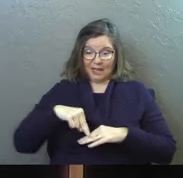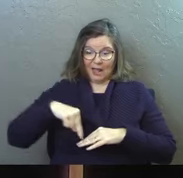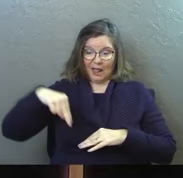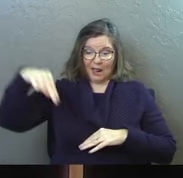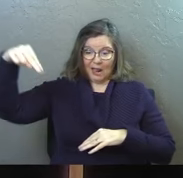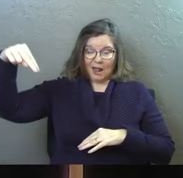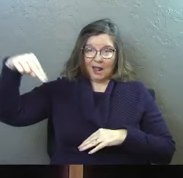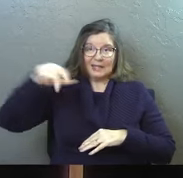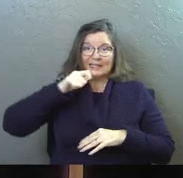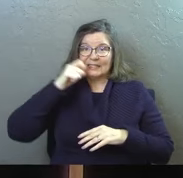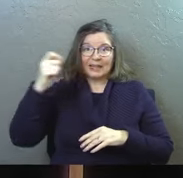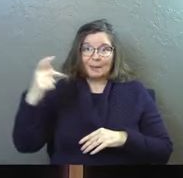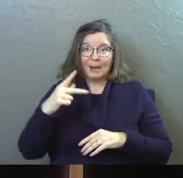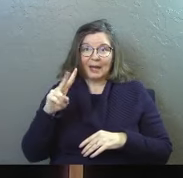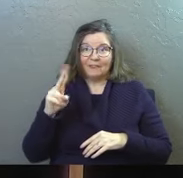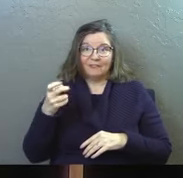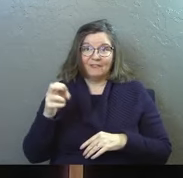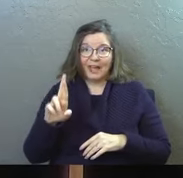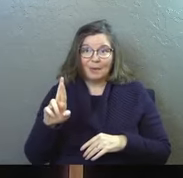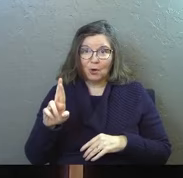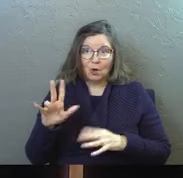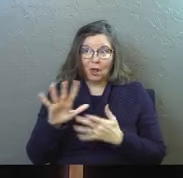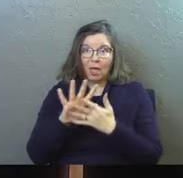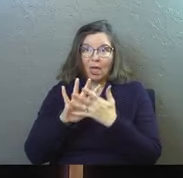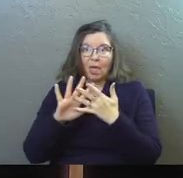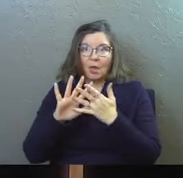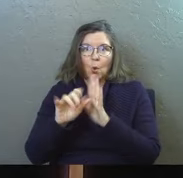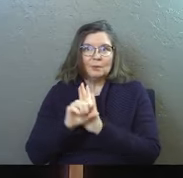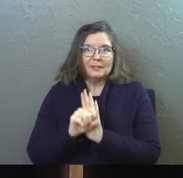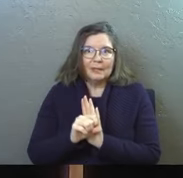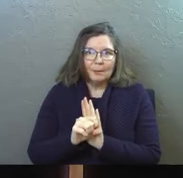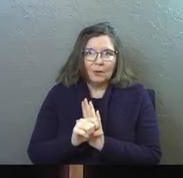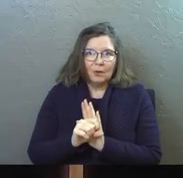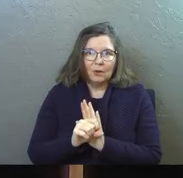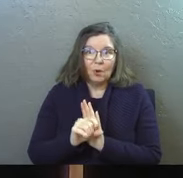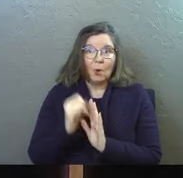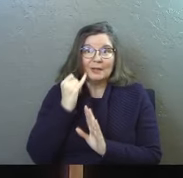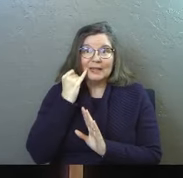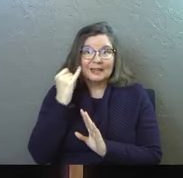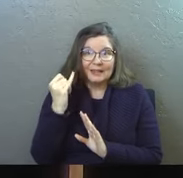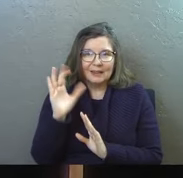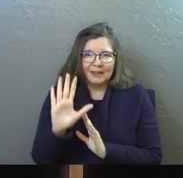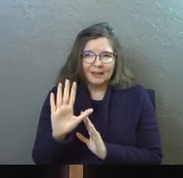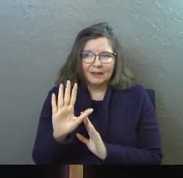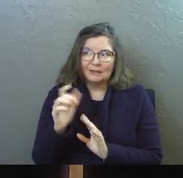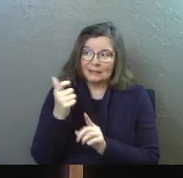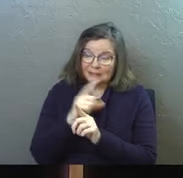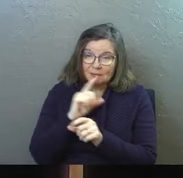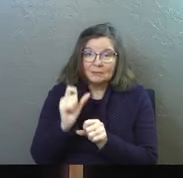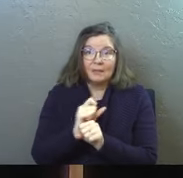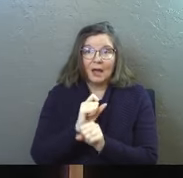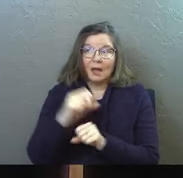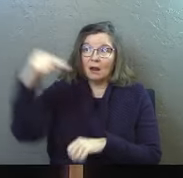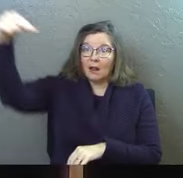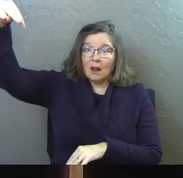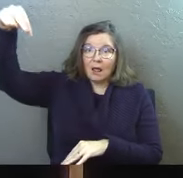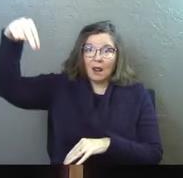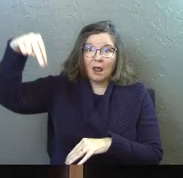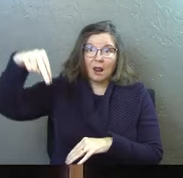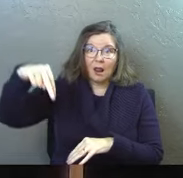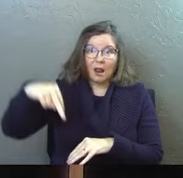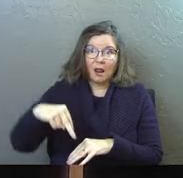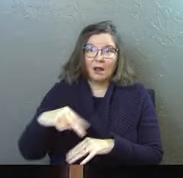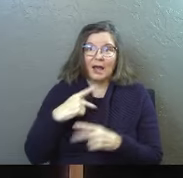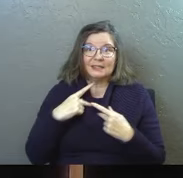he's not going to come back as a vapor or as a symbol or as an idea. He's actually going to come back